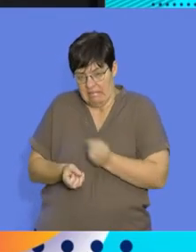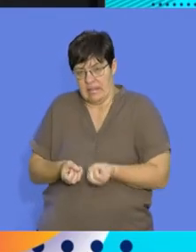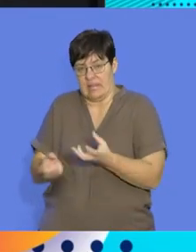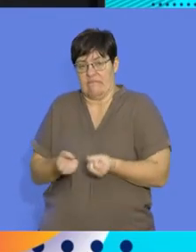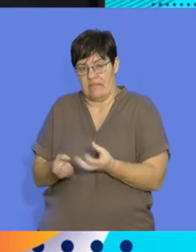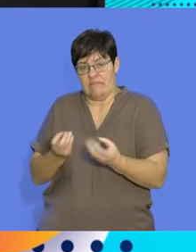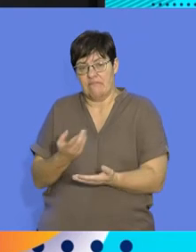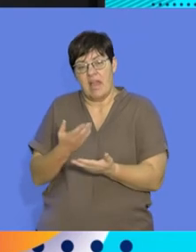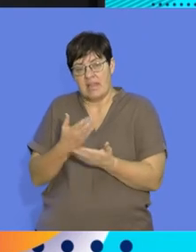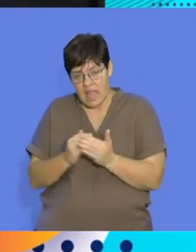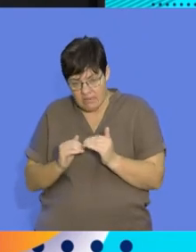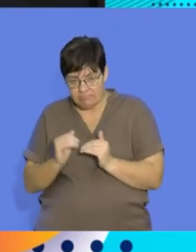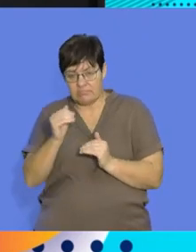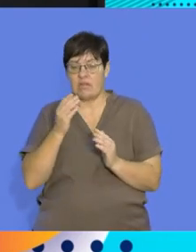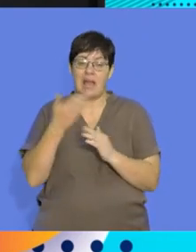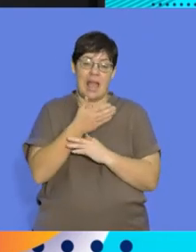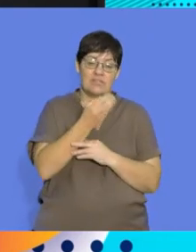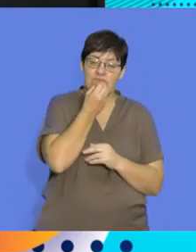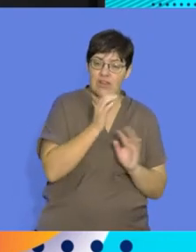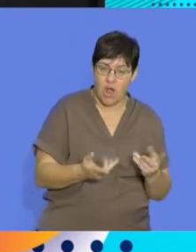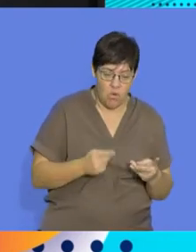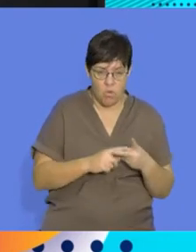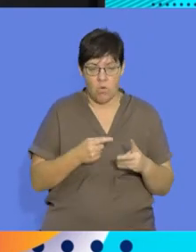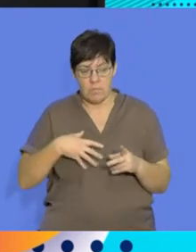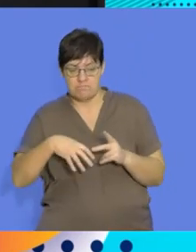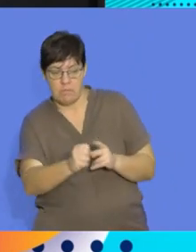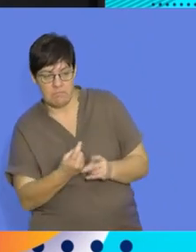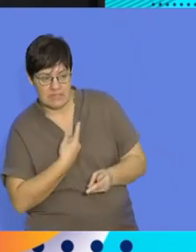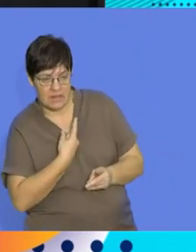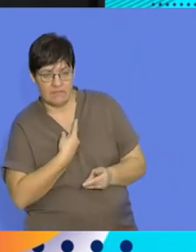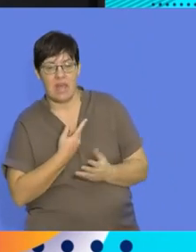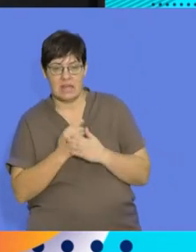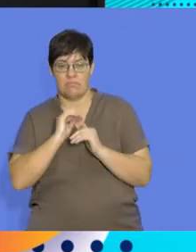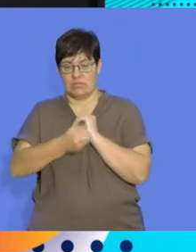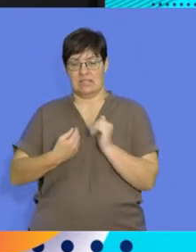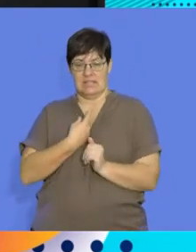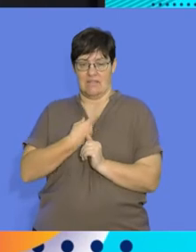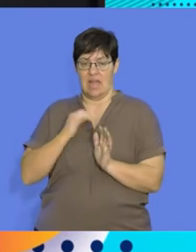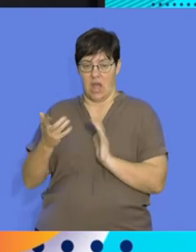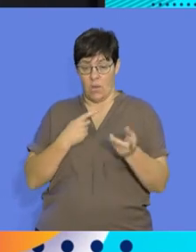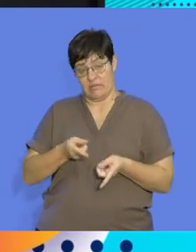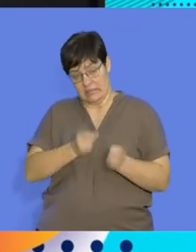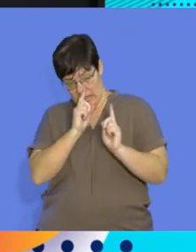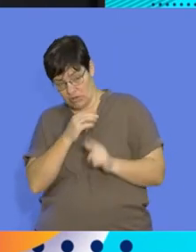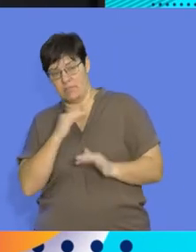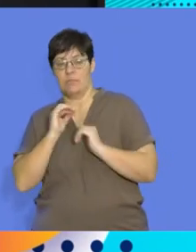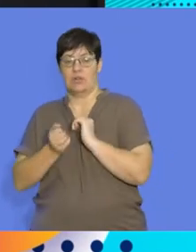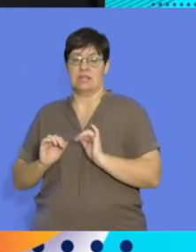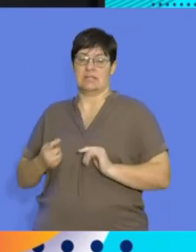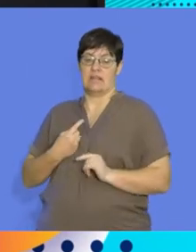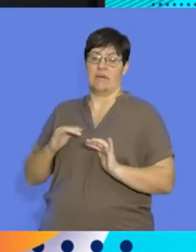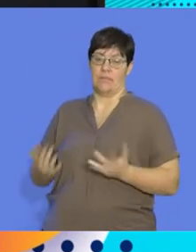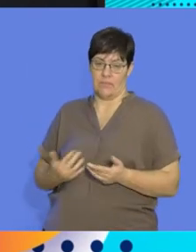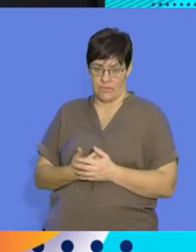with the necessary skills of being able to access food, hunt, as well as protect themselves in terms of danger from predators.